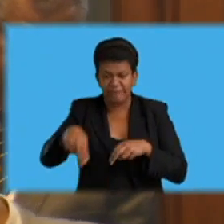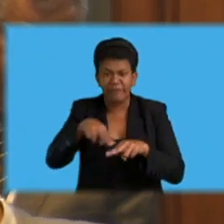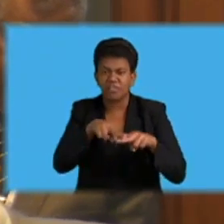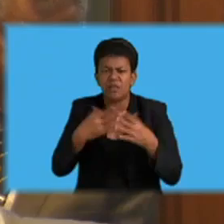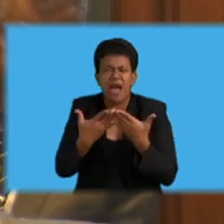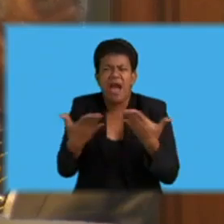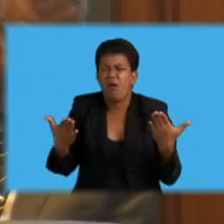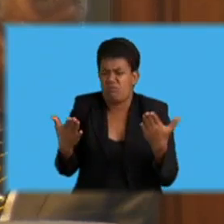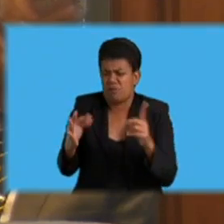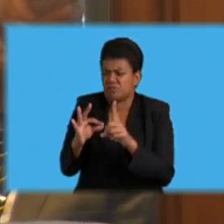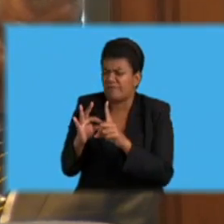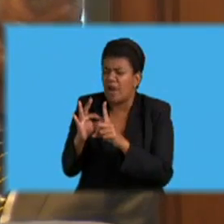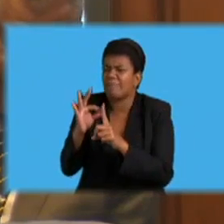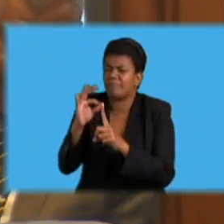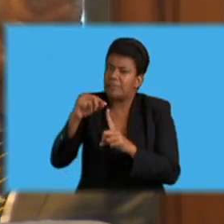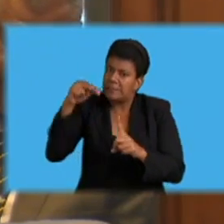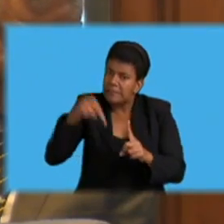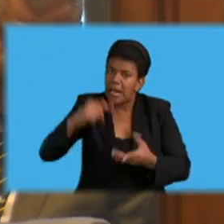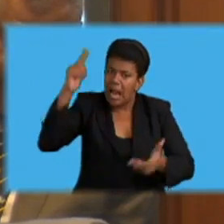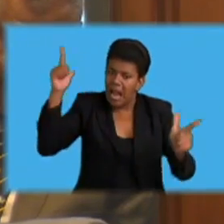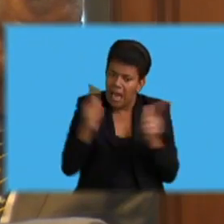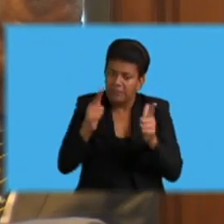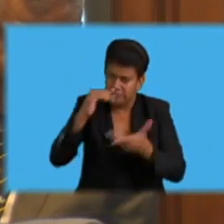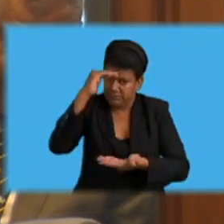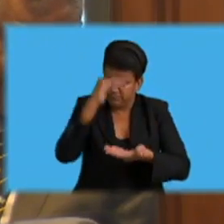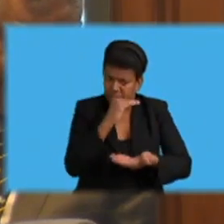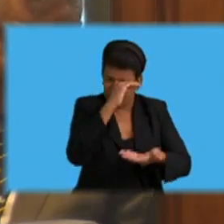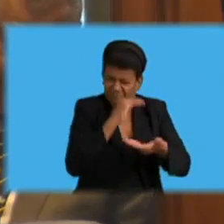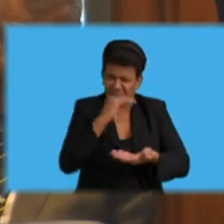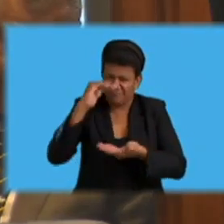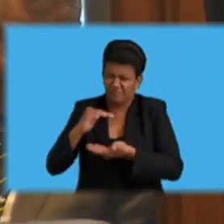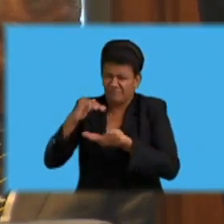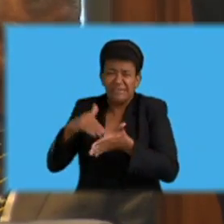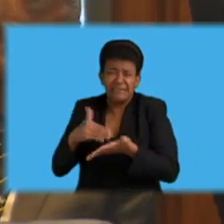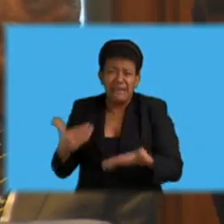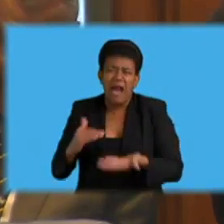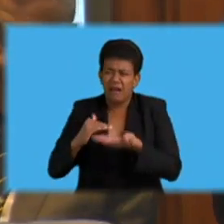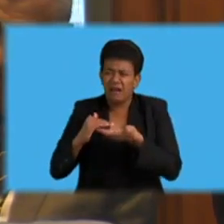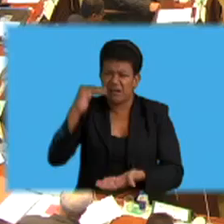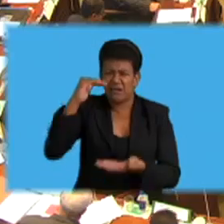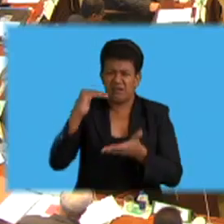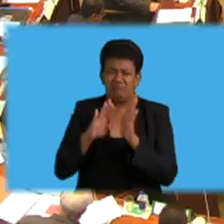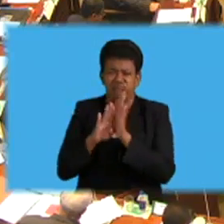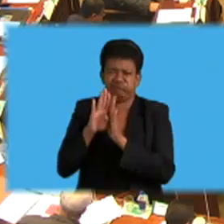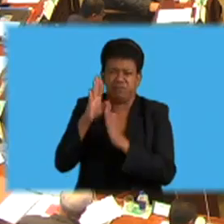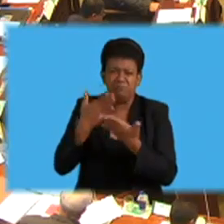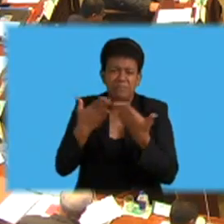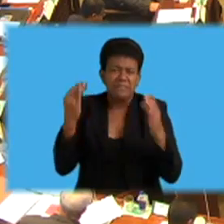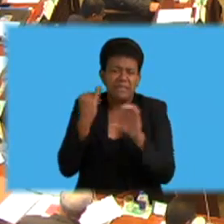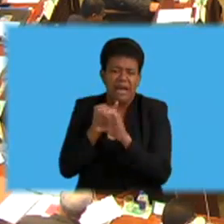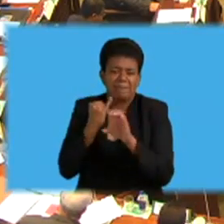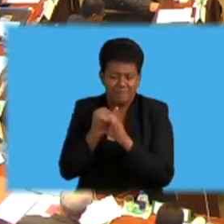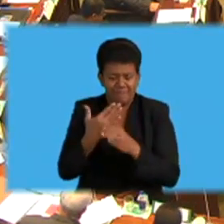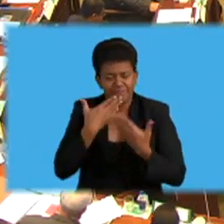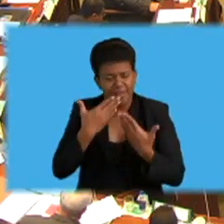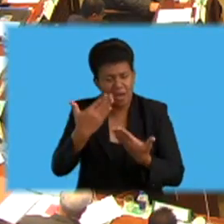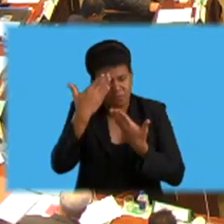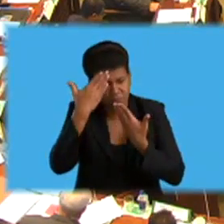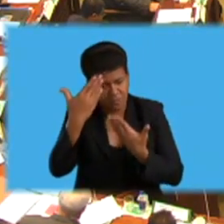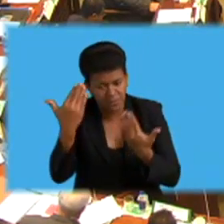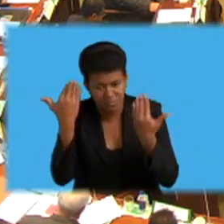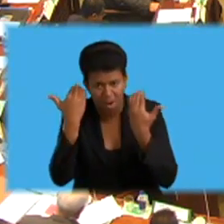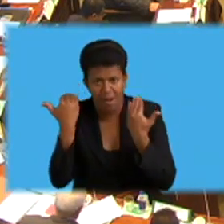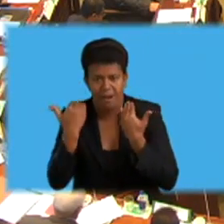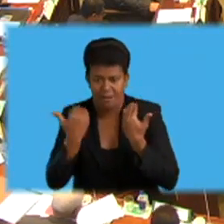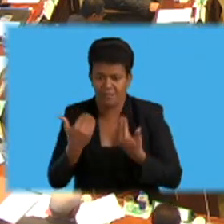figures, which is appalling at this particular time. Thank you, Mr. Deputy. Thank you, wonderful member. I now call upon